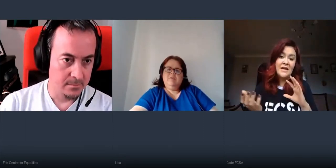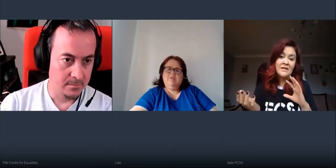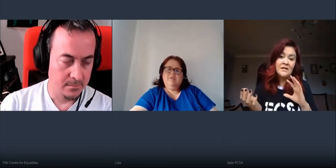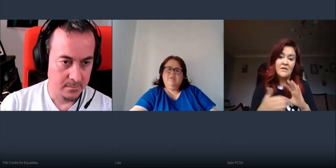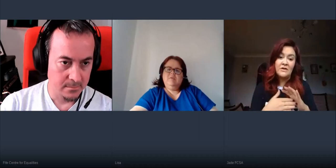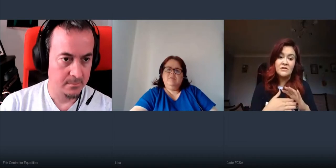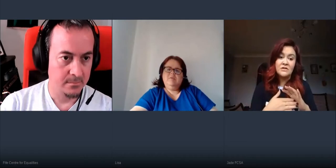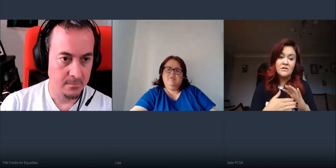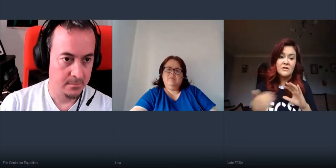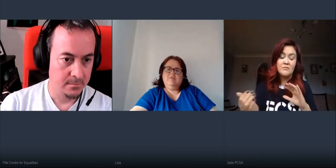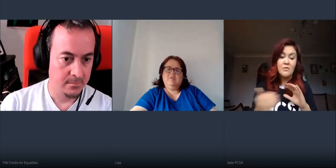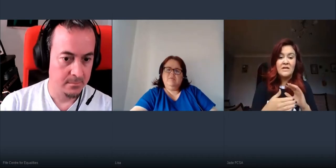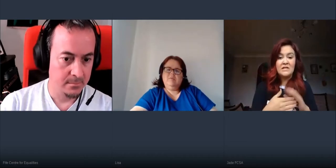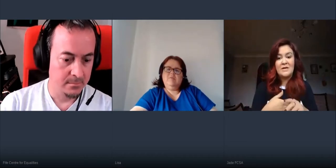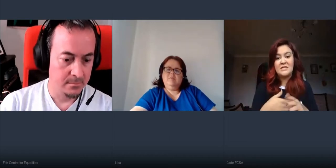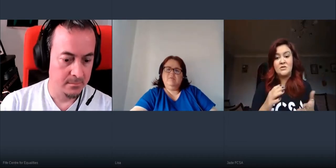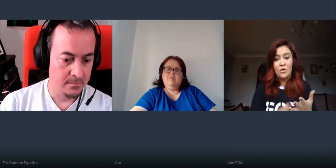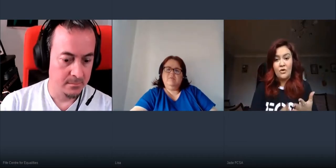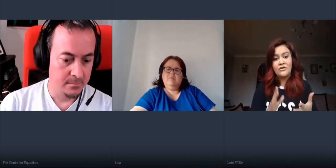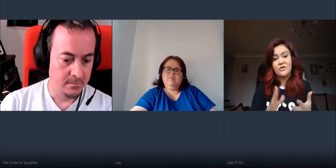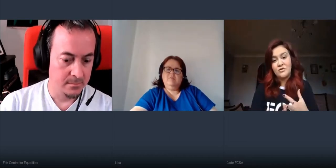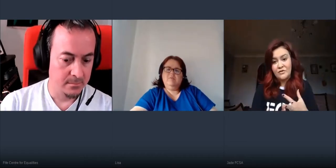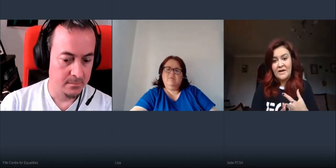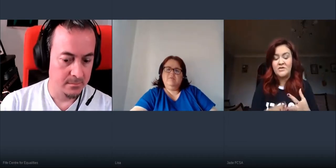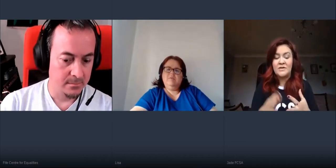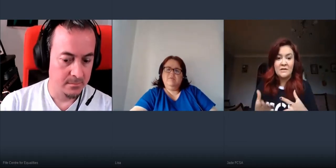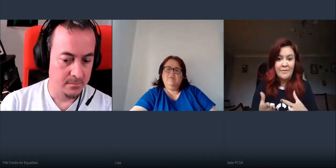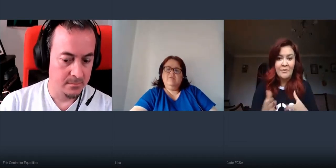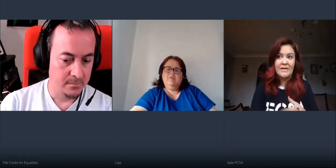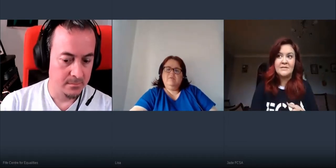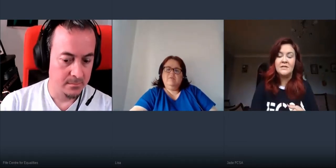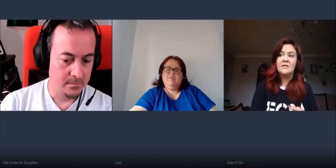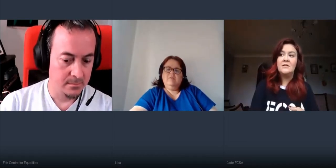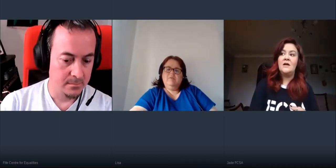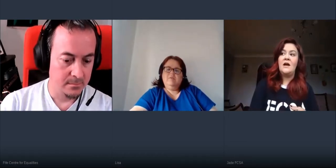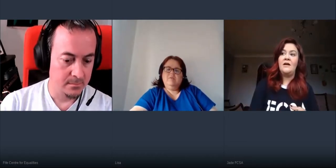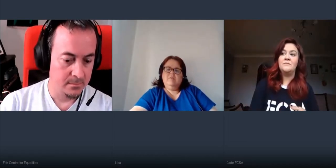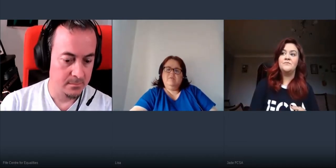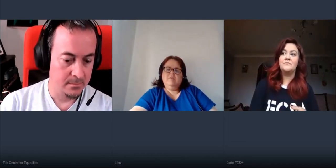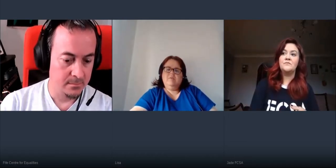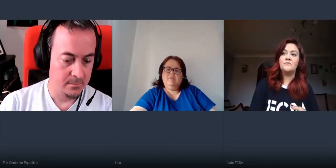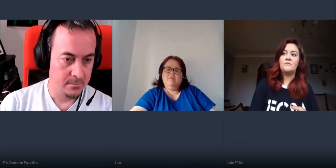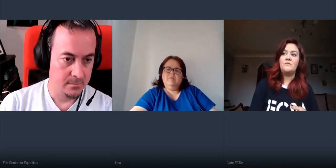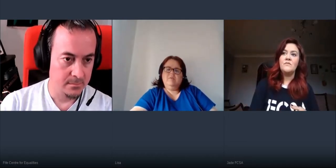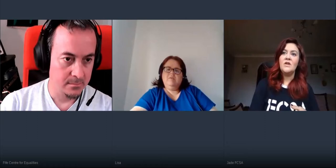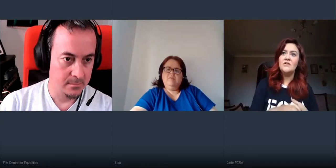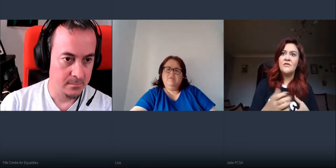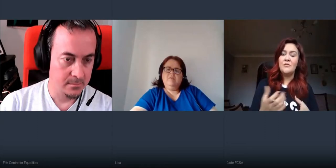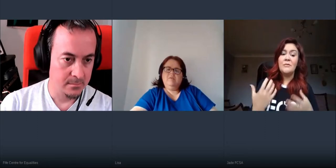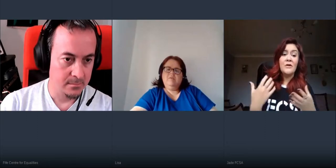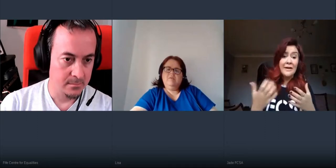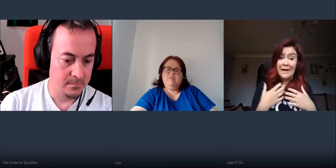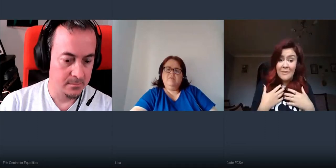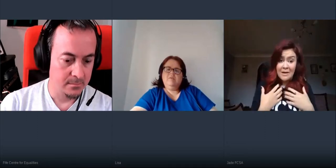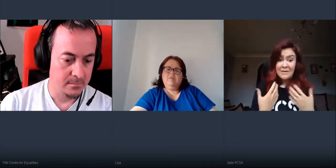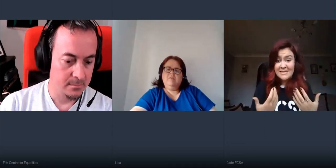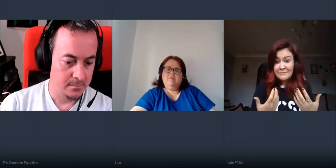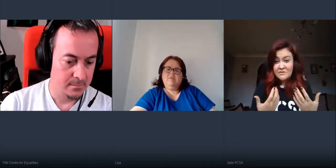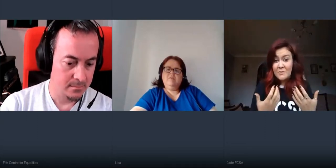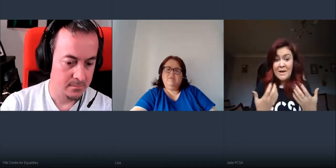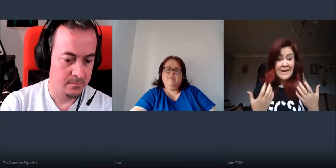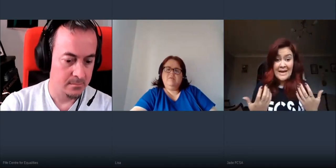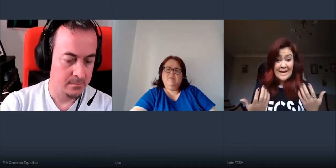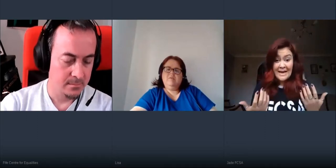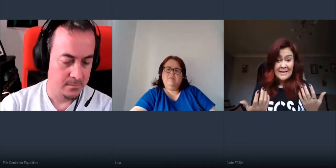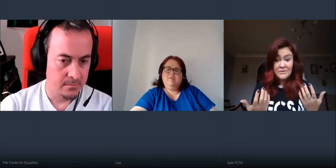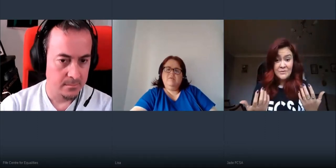in and around the moving spaces so corridors refectories libraries and there's a few people that are like i'm exempt from